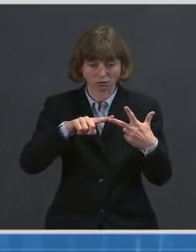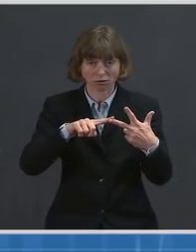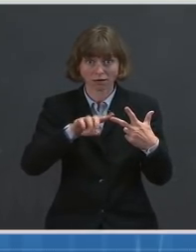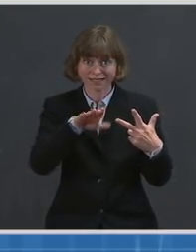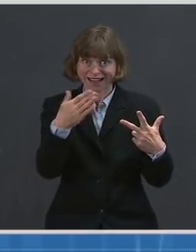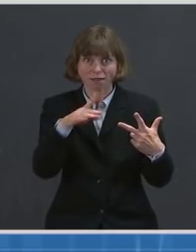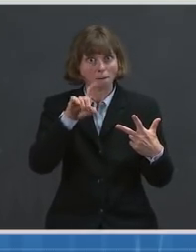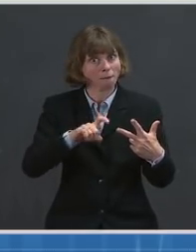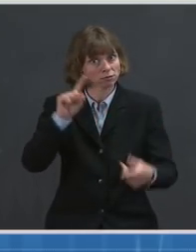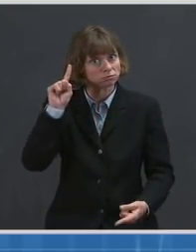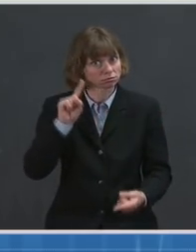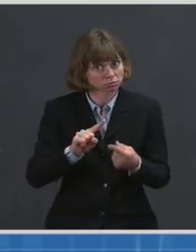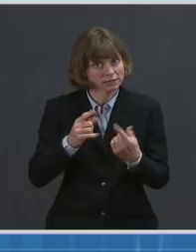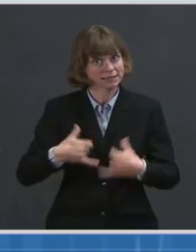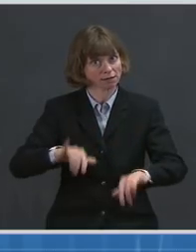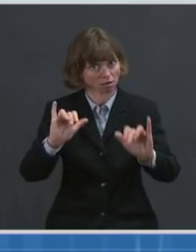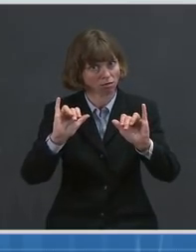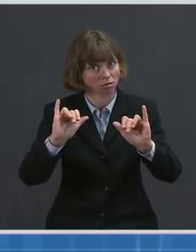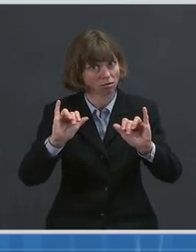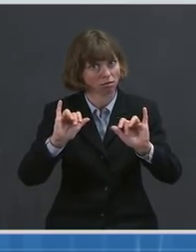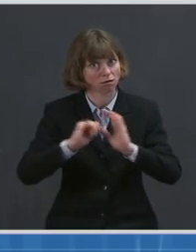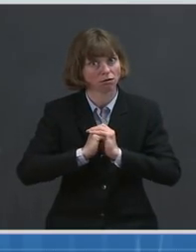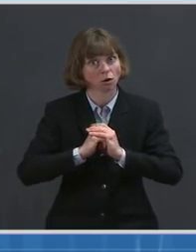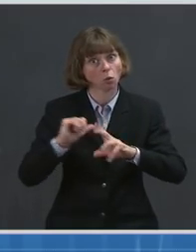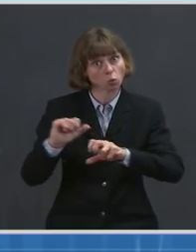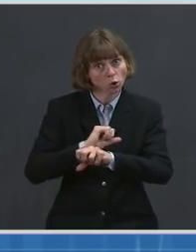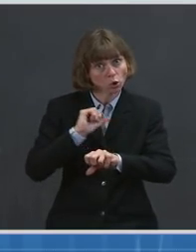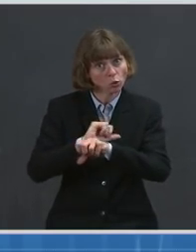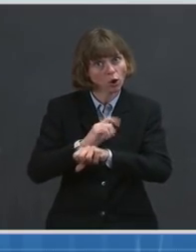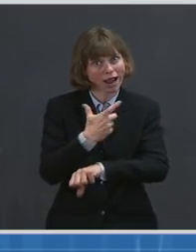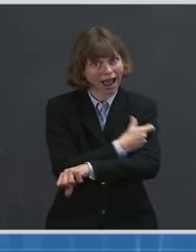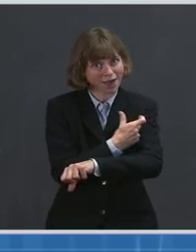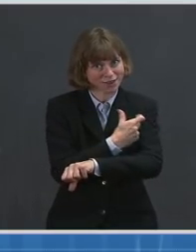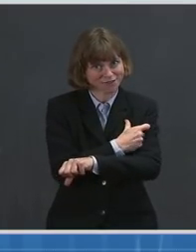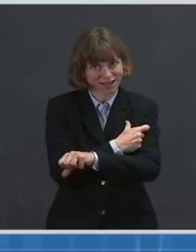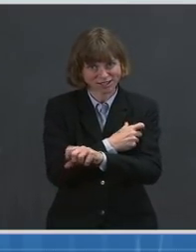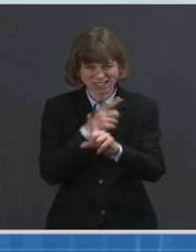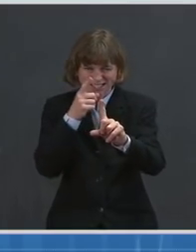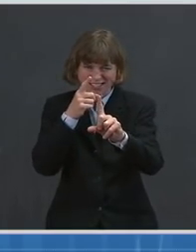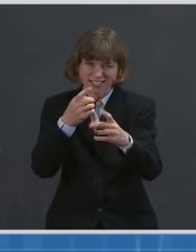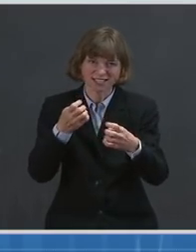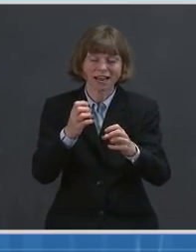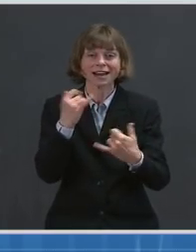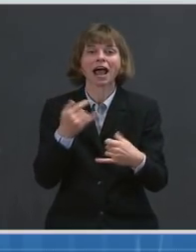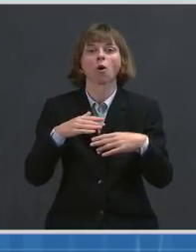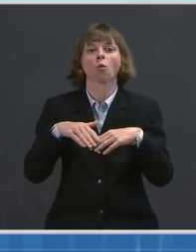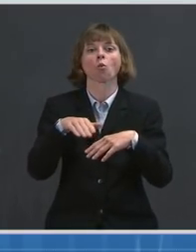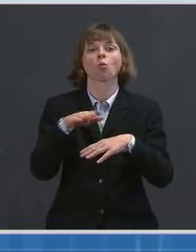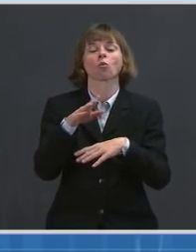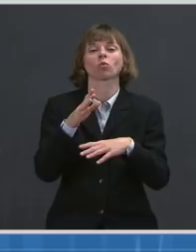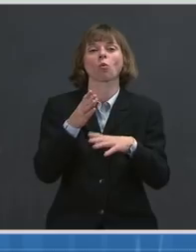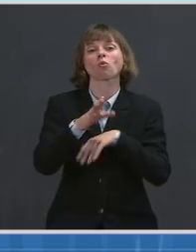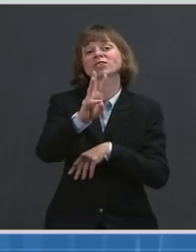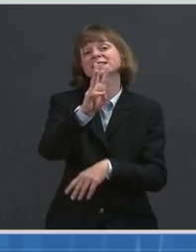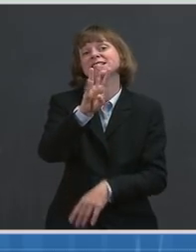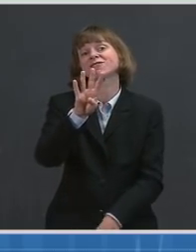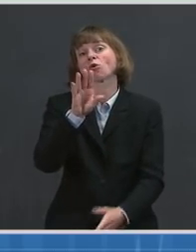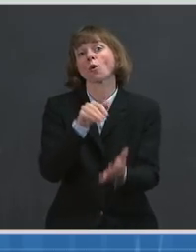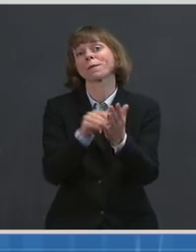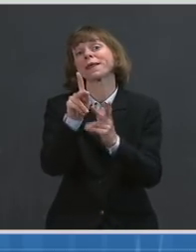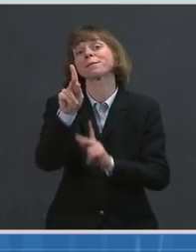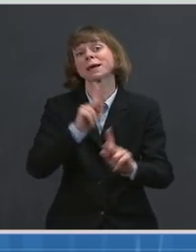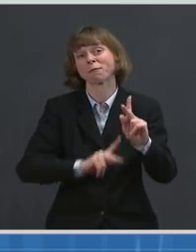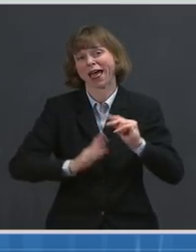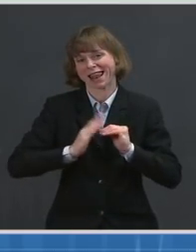vaccination efforts. We now have more than 64 million people who've received at least one dose of vaccine, and we are